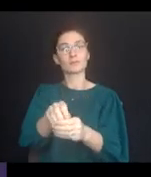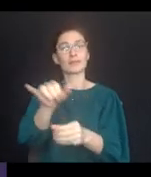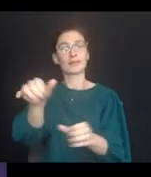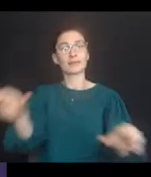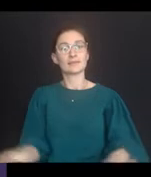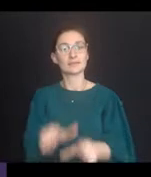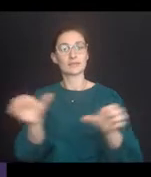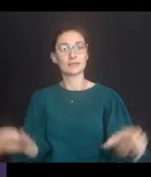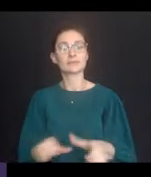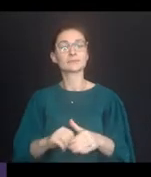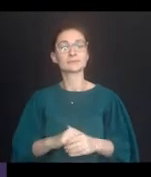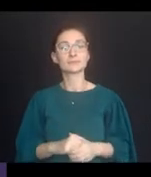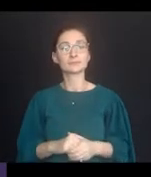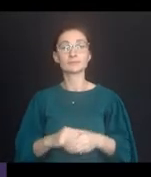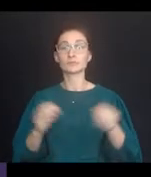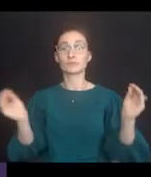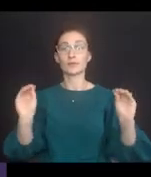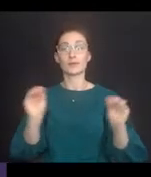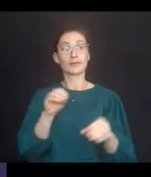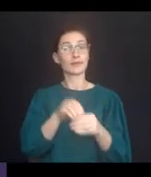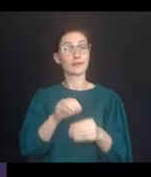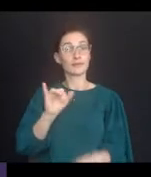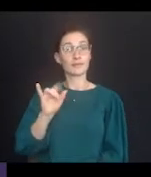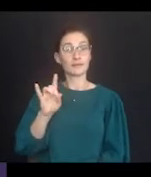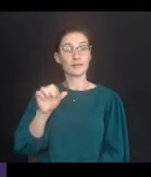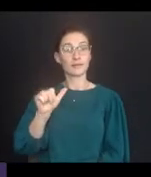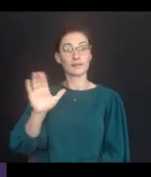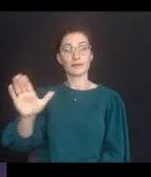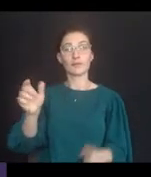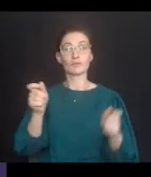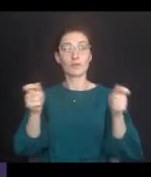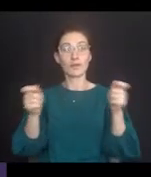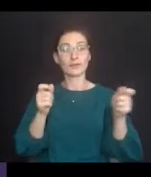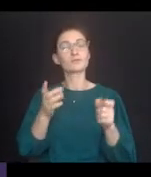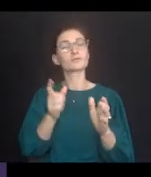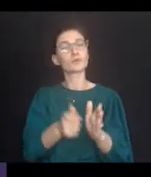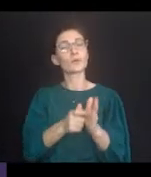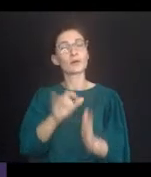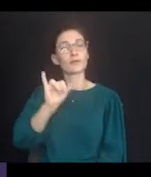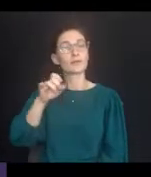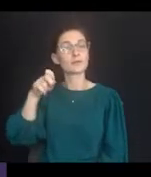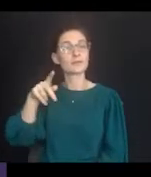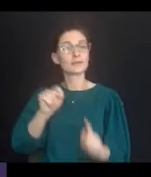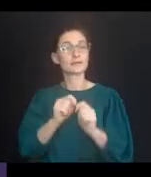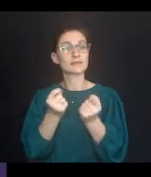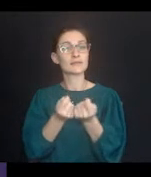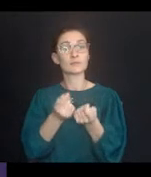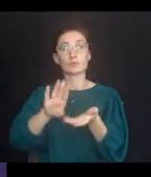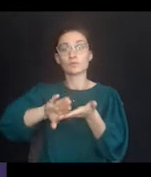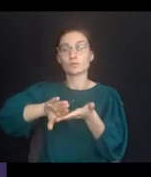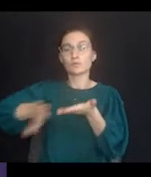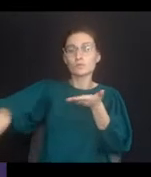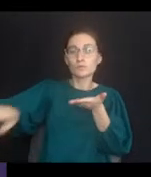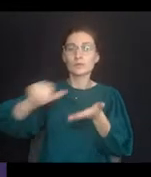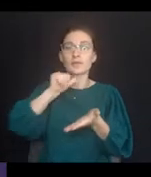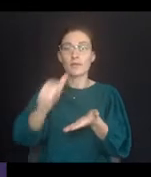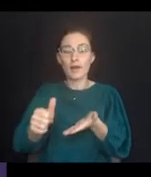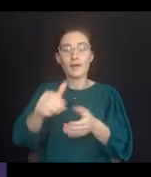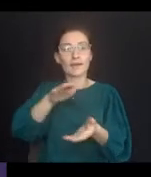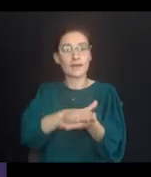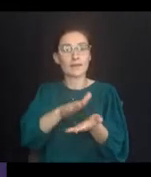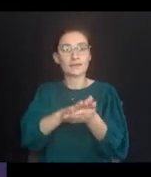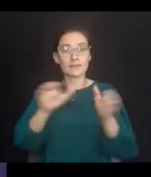the activity. There is nothing in the IDEA regulations that requires the IEP teams to exclude